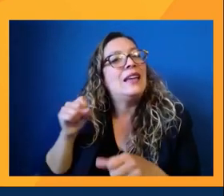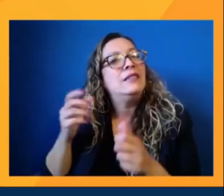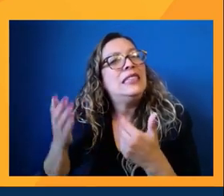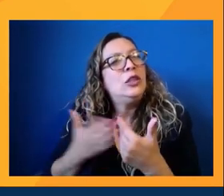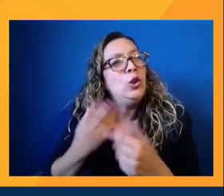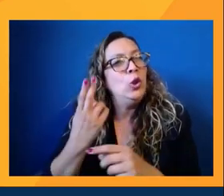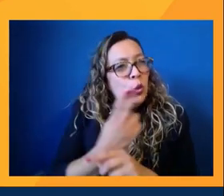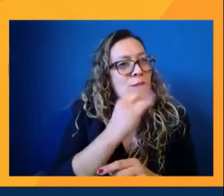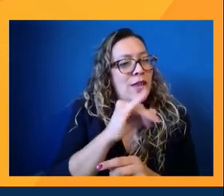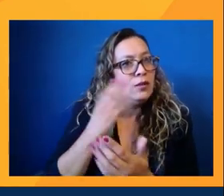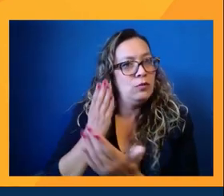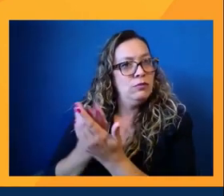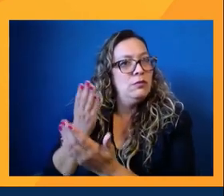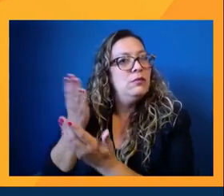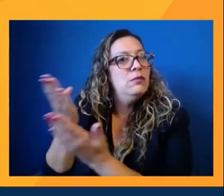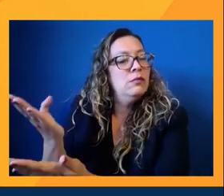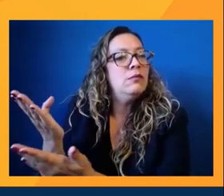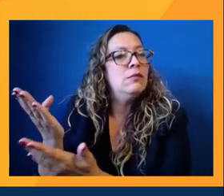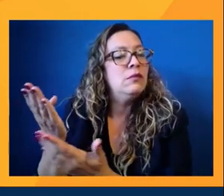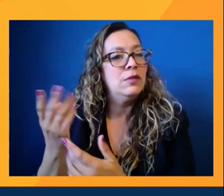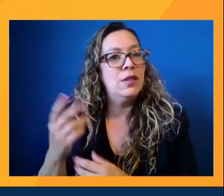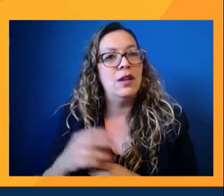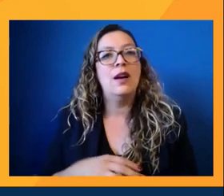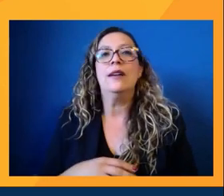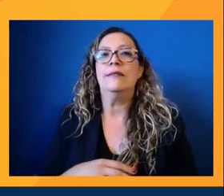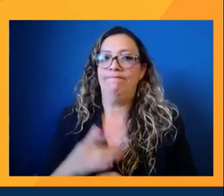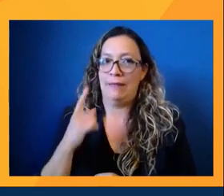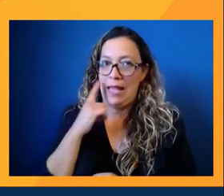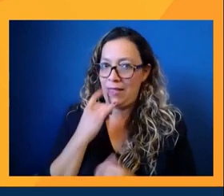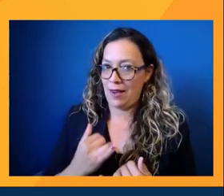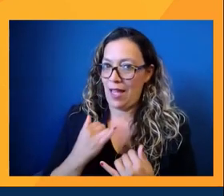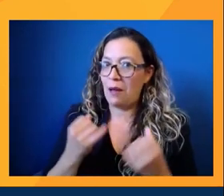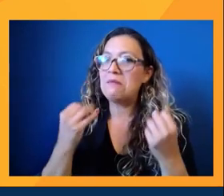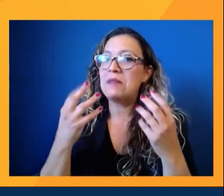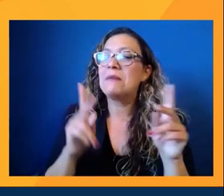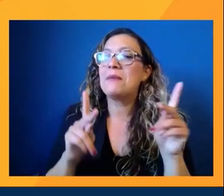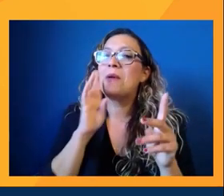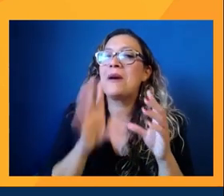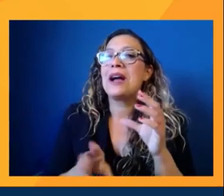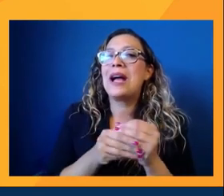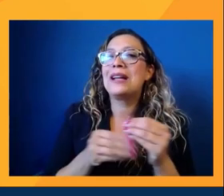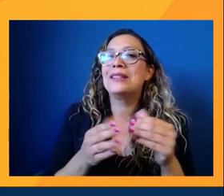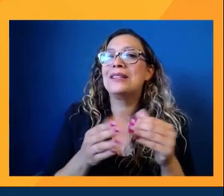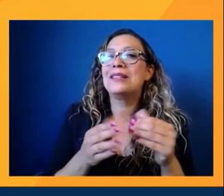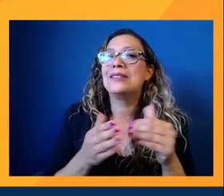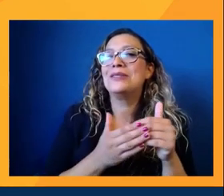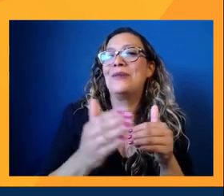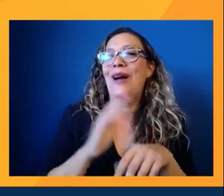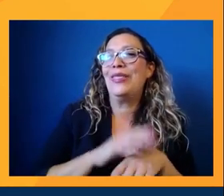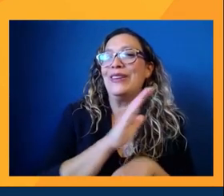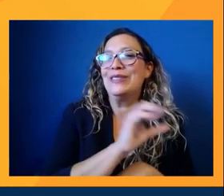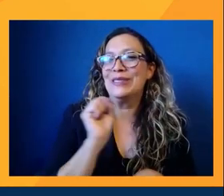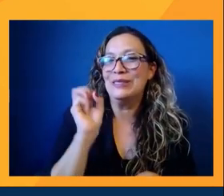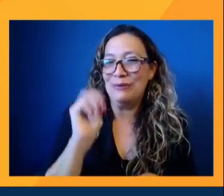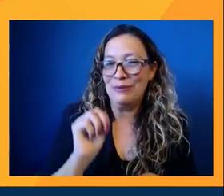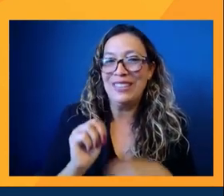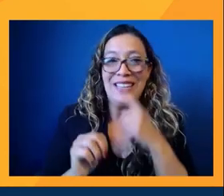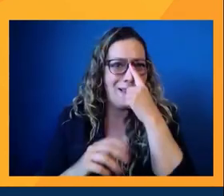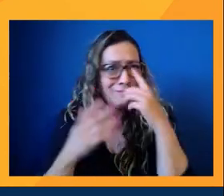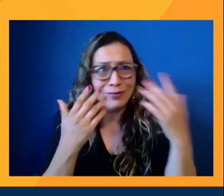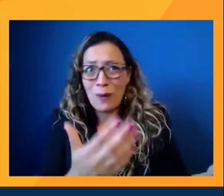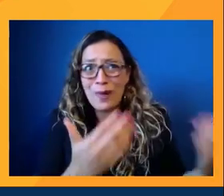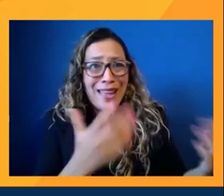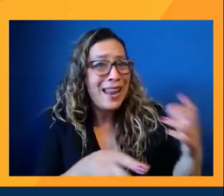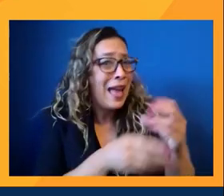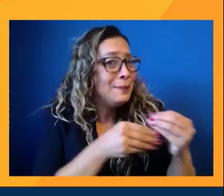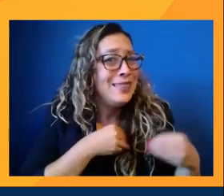Why do I feel like you're going to have a lot of people like adding you out there on their social media? Go ahead. Go ahead.